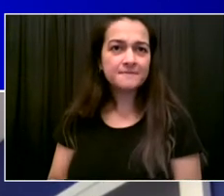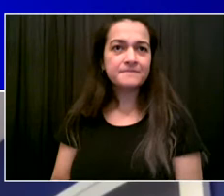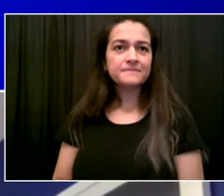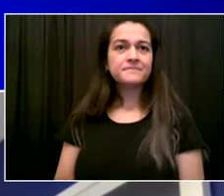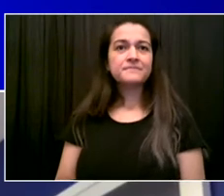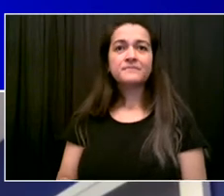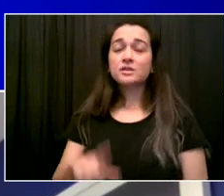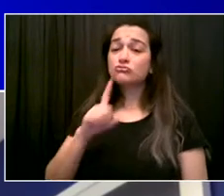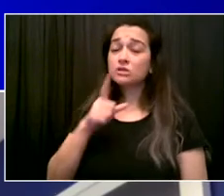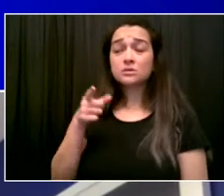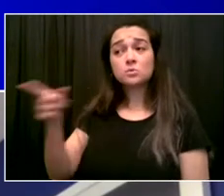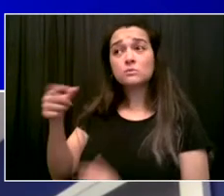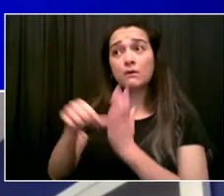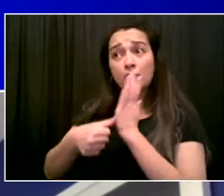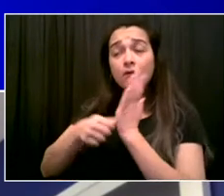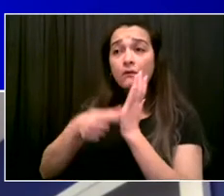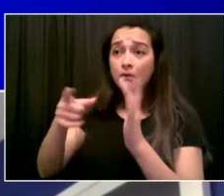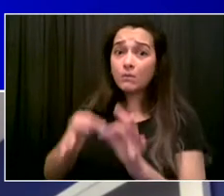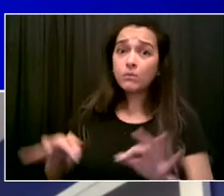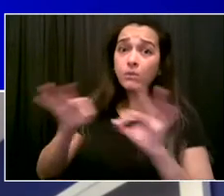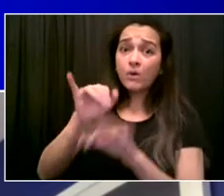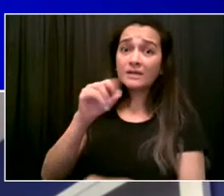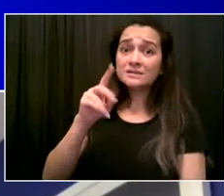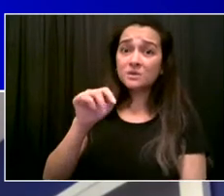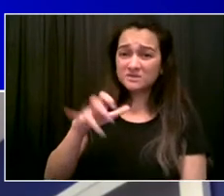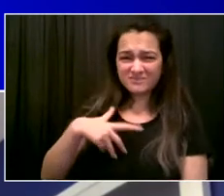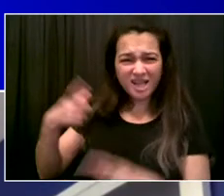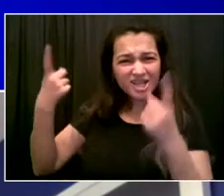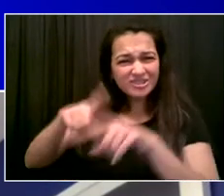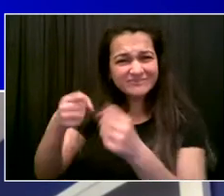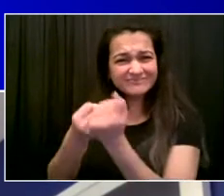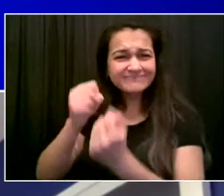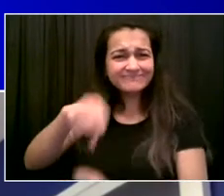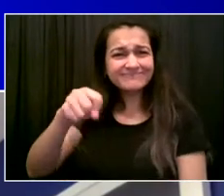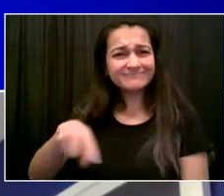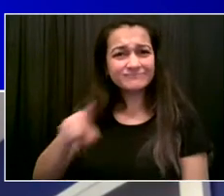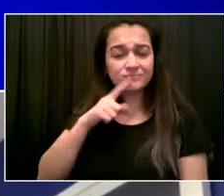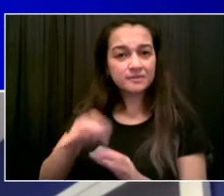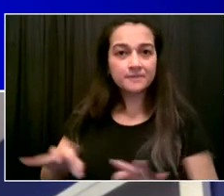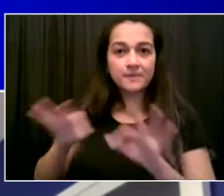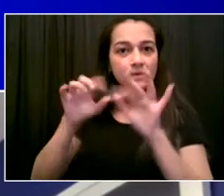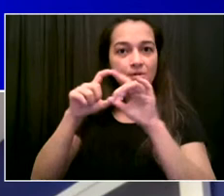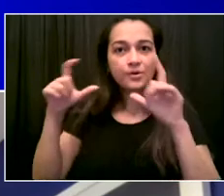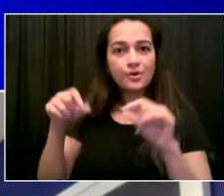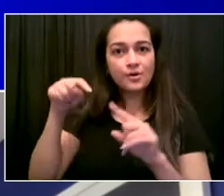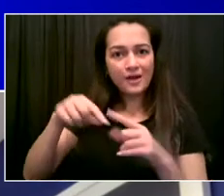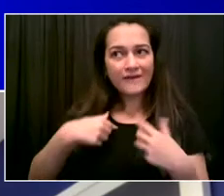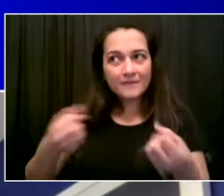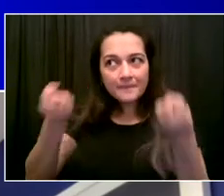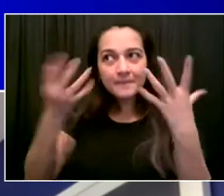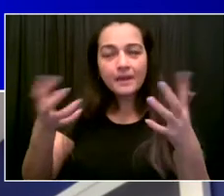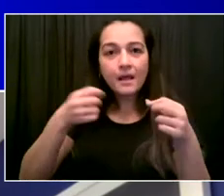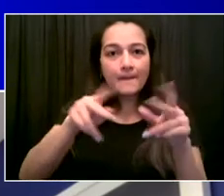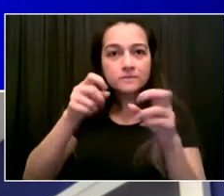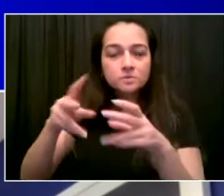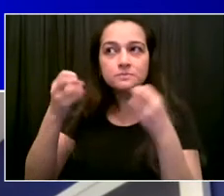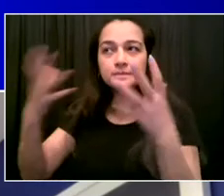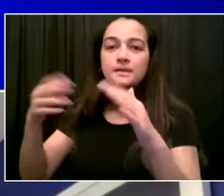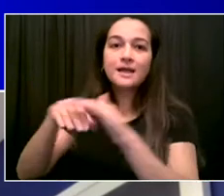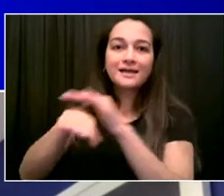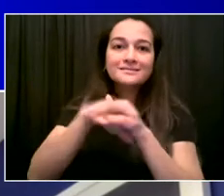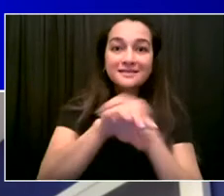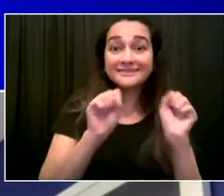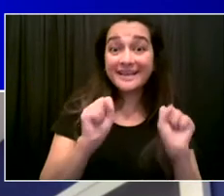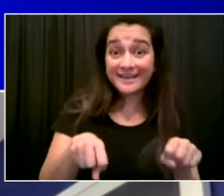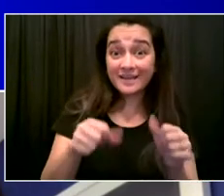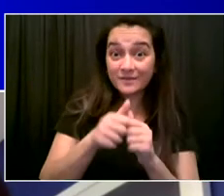to access things that would never be available for them otherwise. And that's why it's so crucial to get this in the hands of as many New Yorkers as possible. Thank you for the